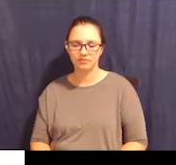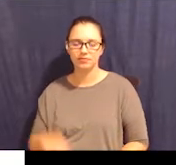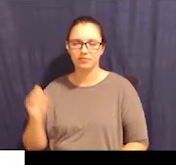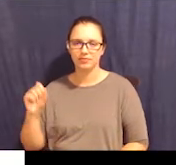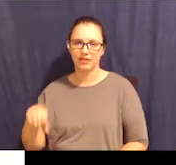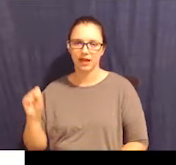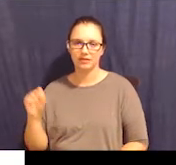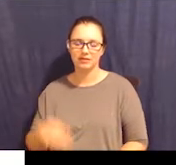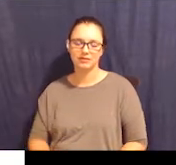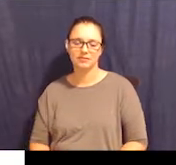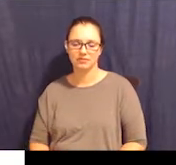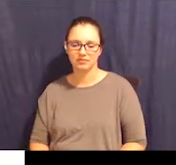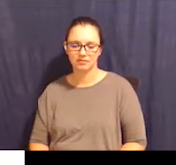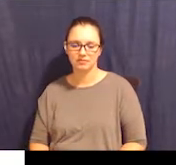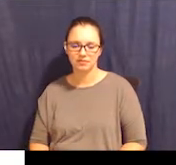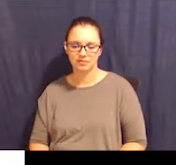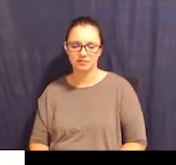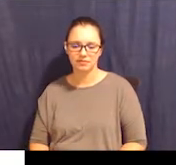Donating organs.